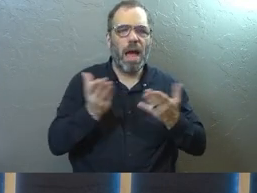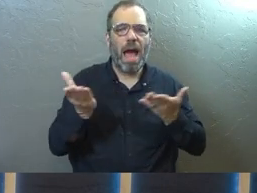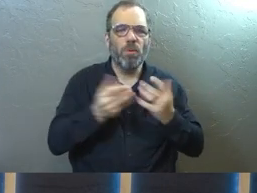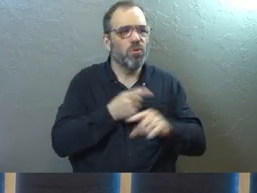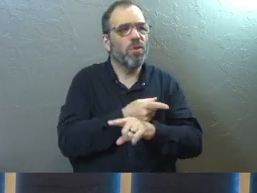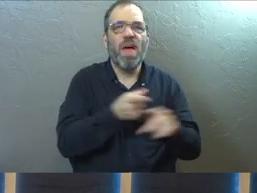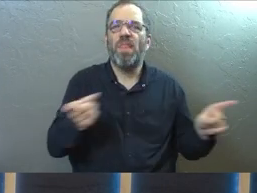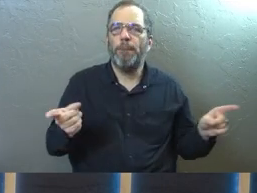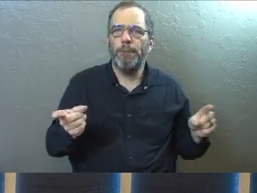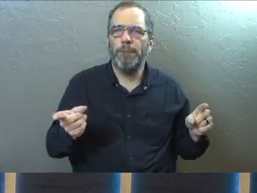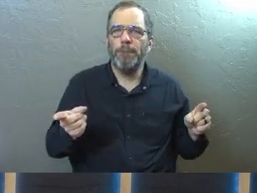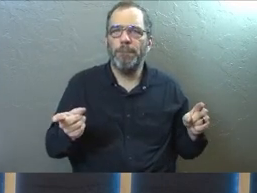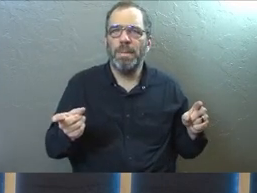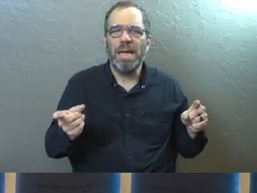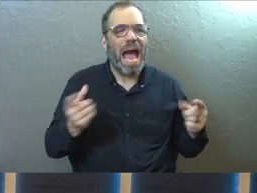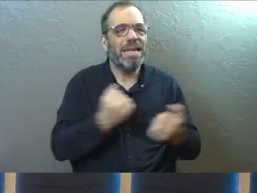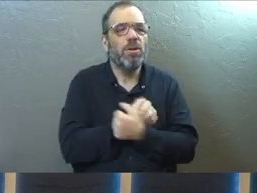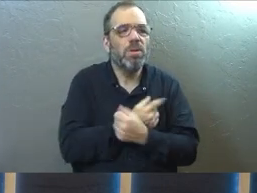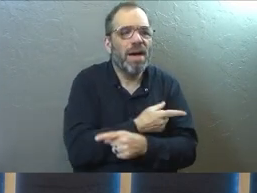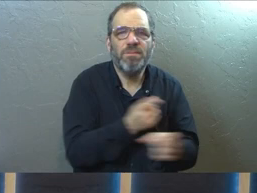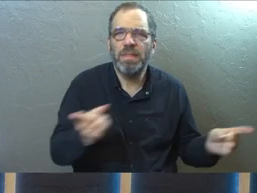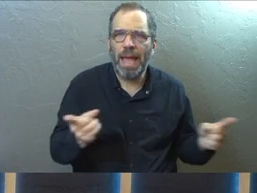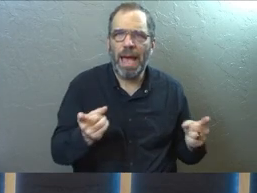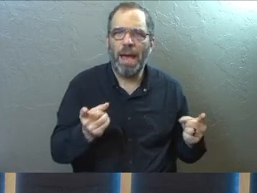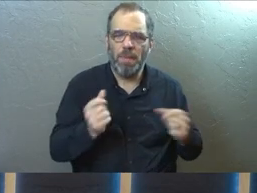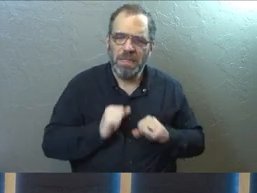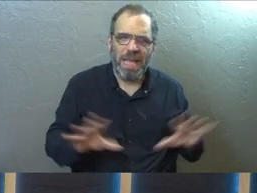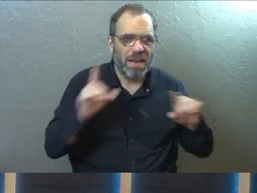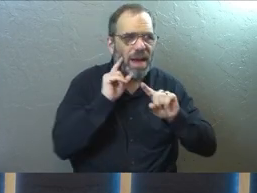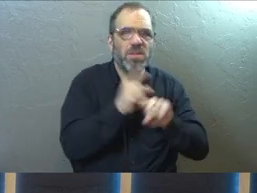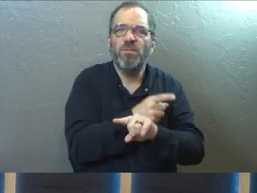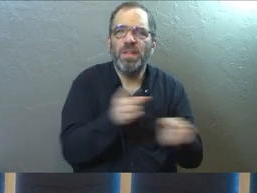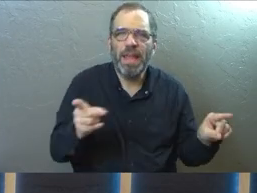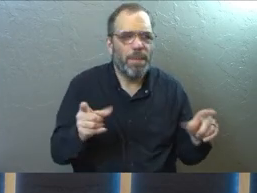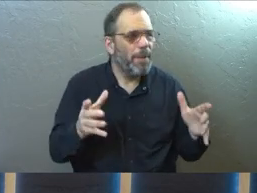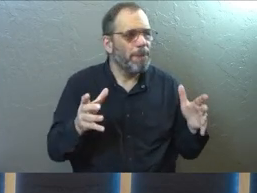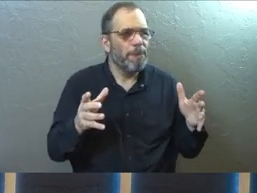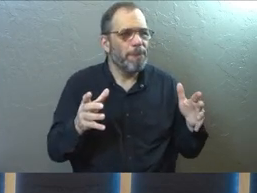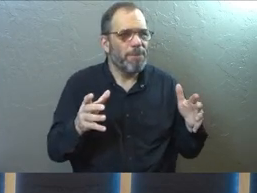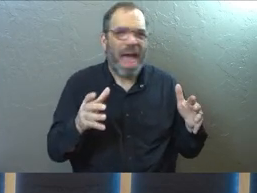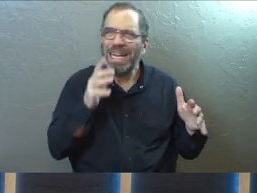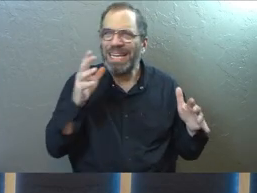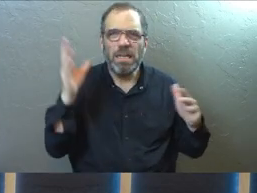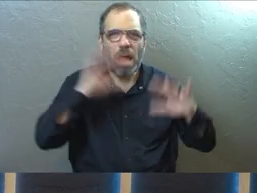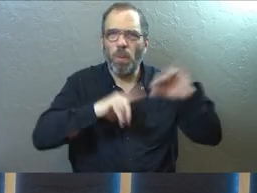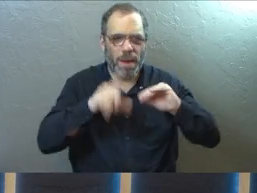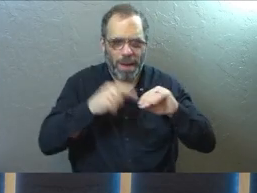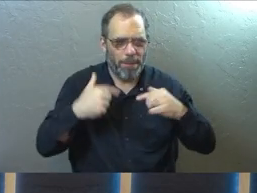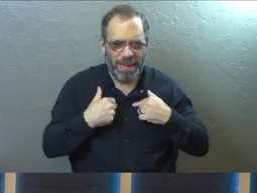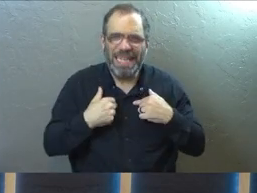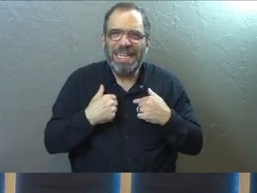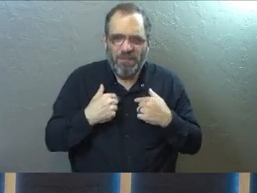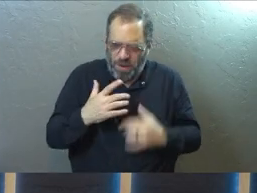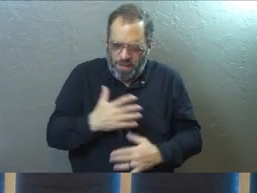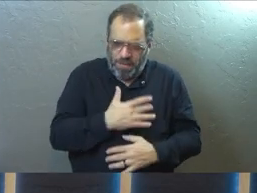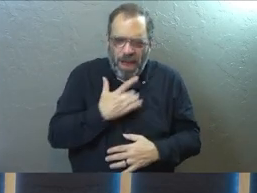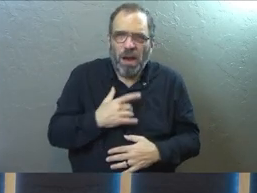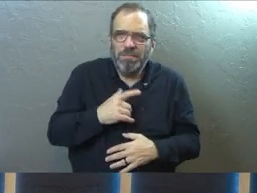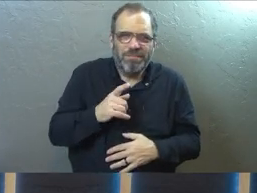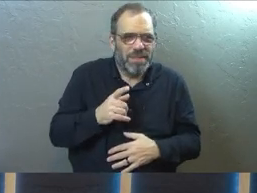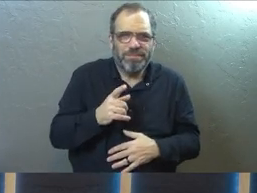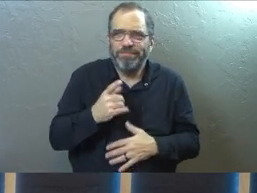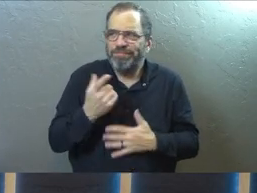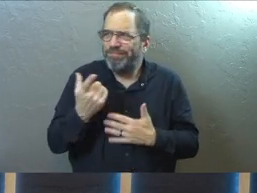serve them. I need to love them. I need to sacrifice for them. I need to not worry about my own needs for just a heartbeat.